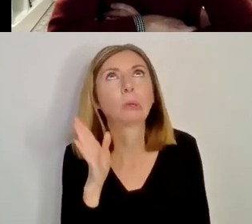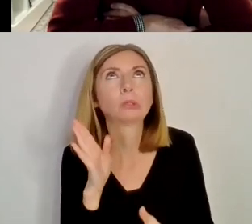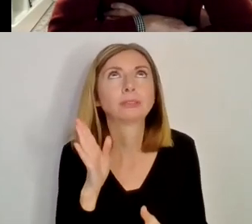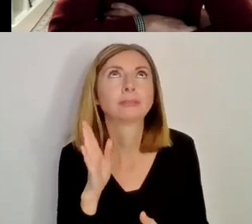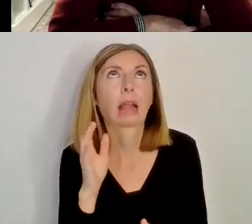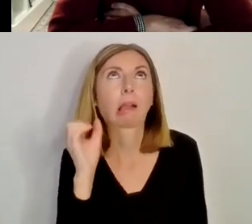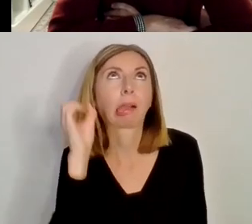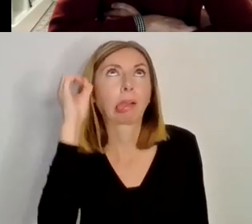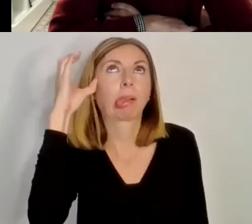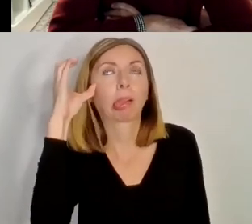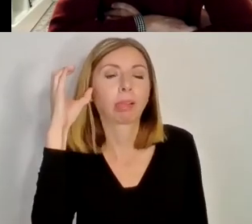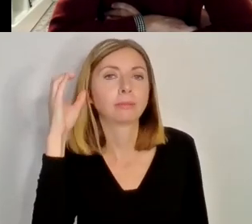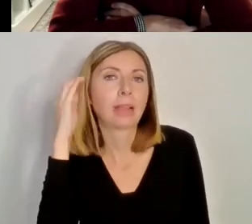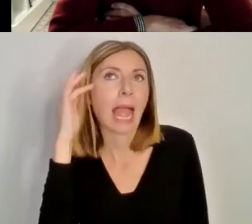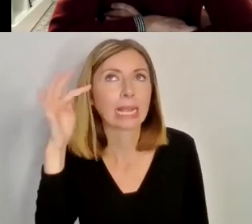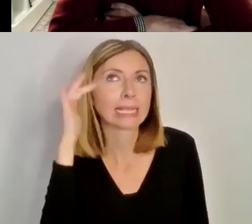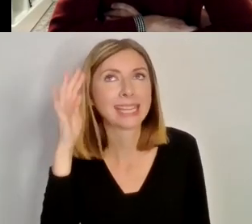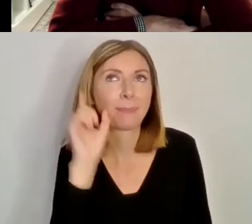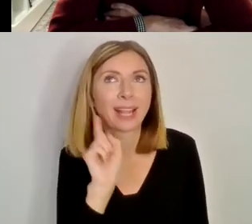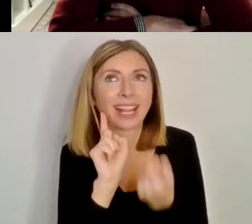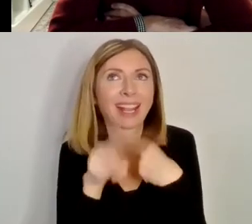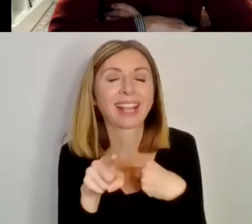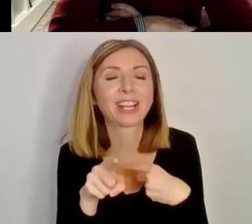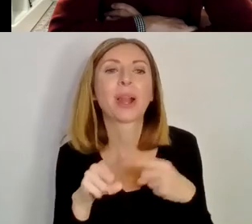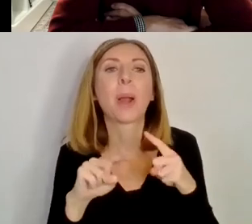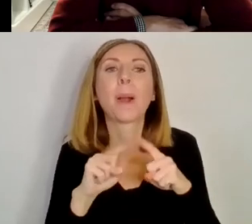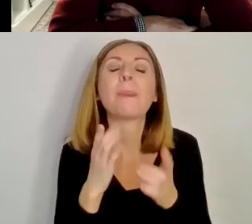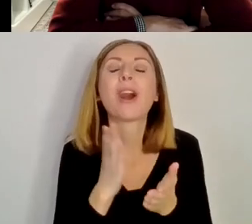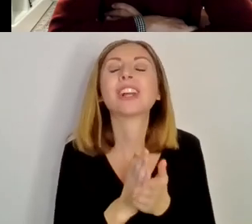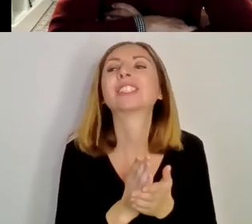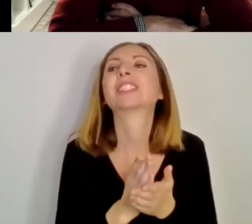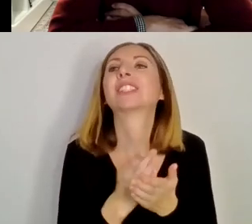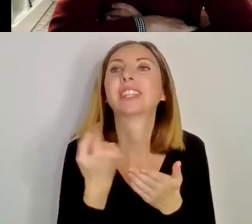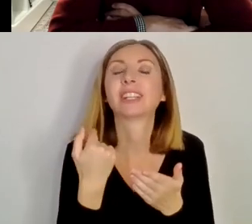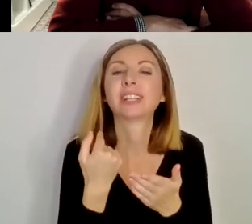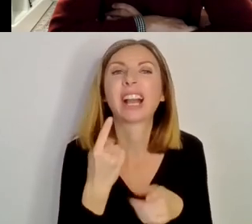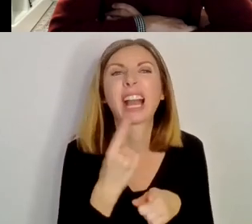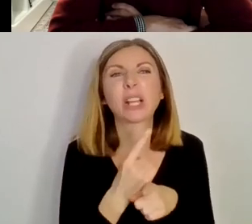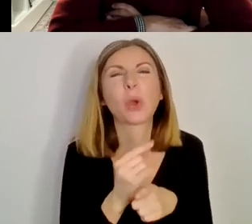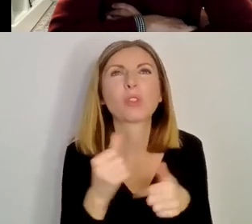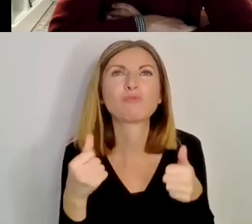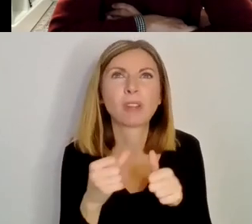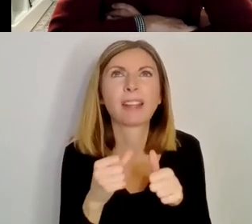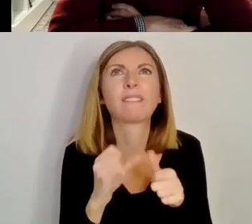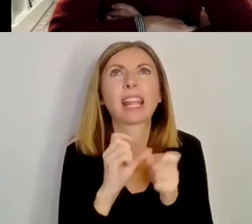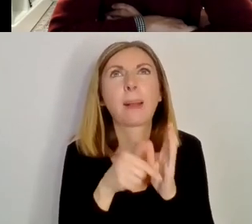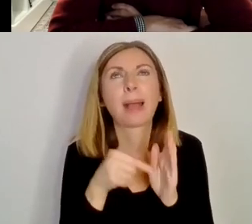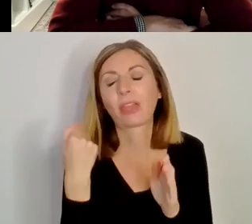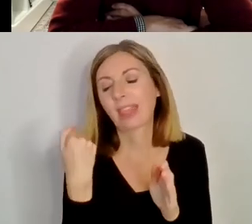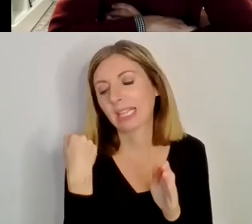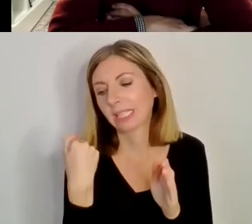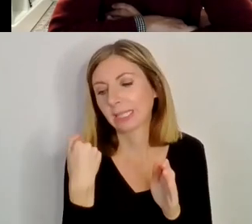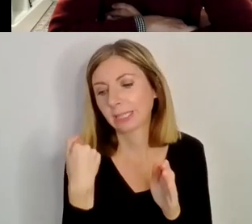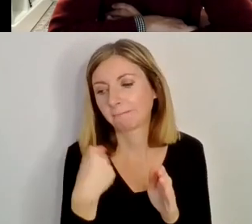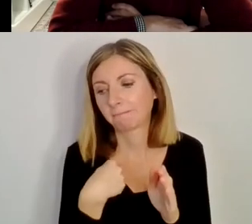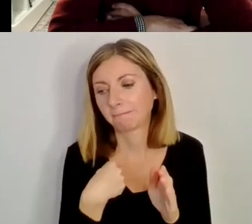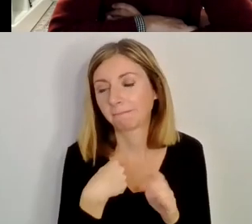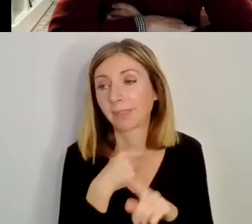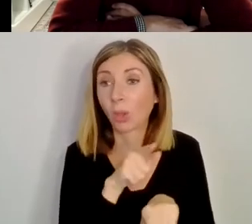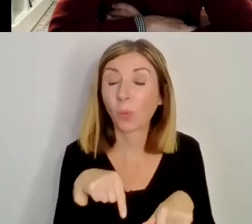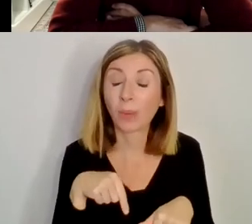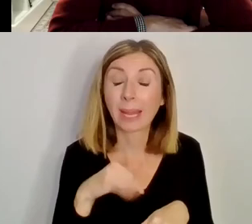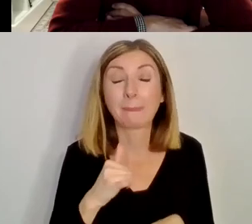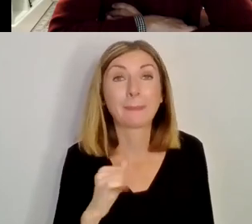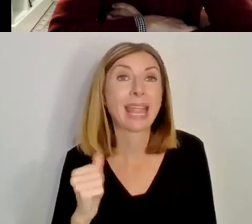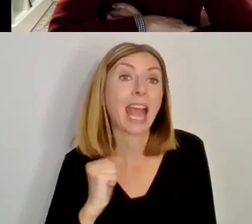very academic point, but, um, it's something I sort of refer to a little bit is there's sort of maybe an assumption, um, on this side